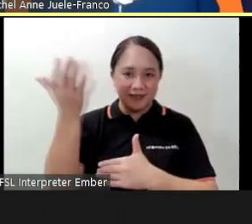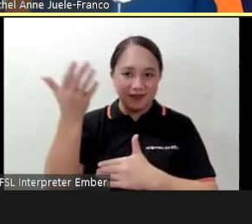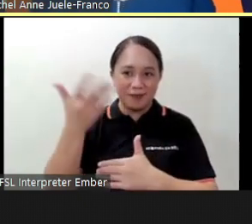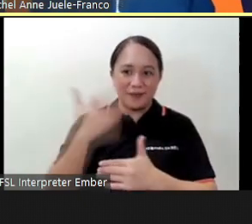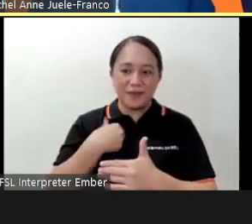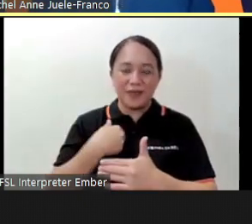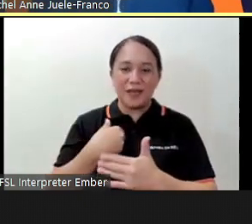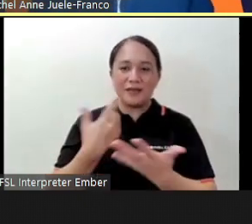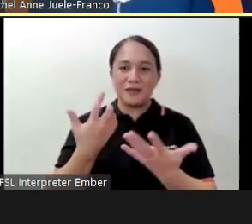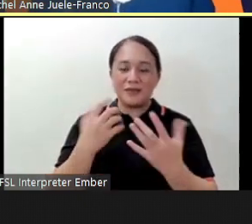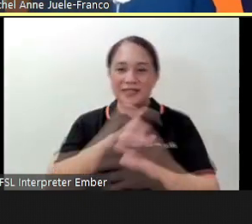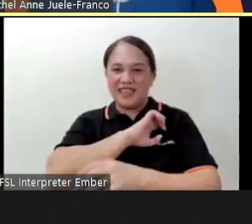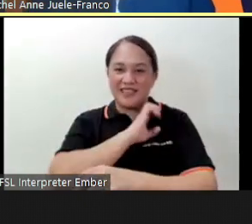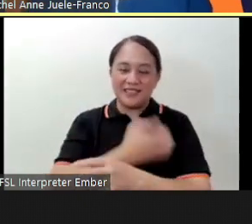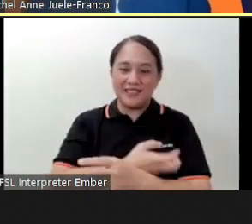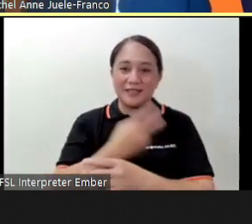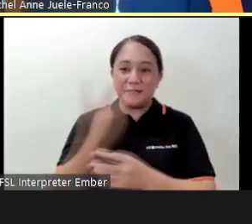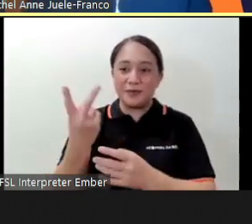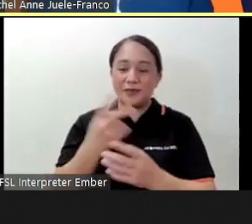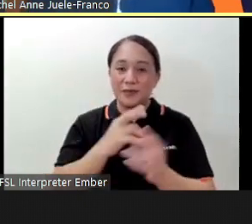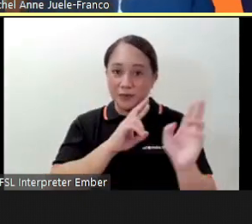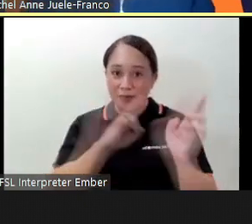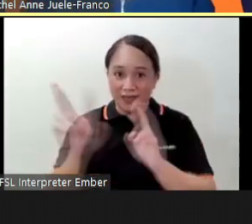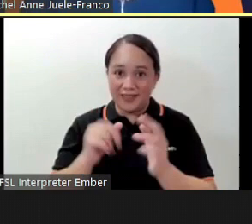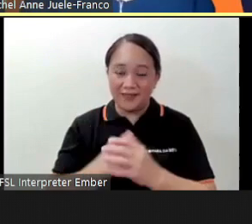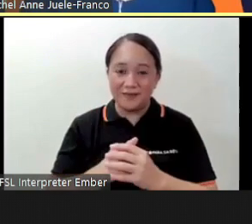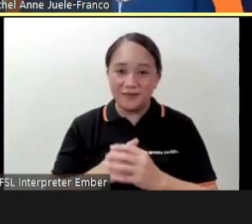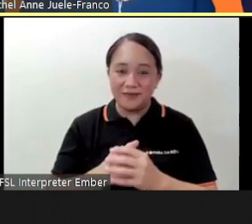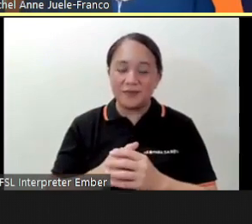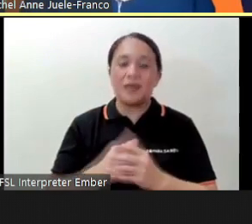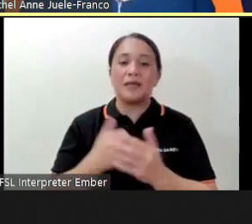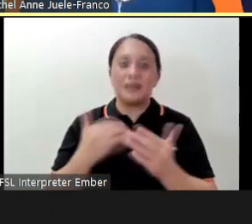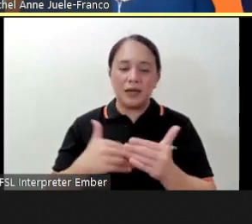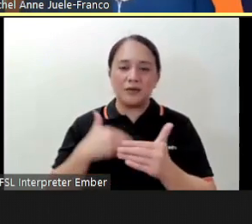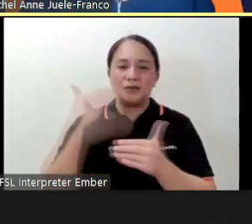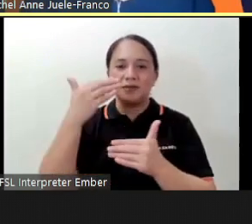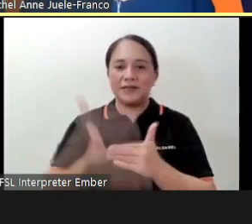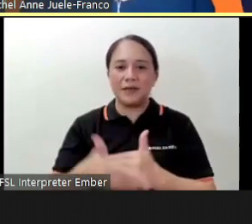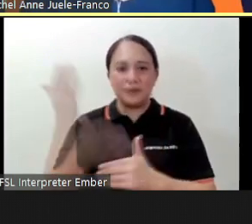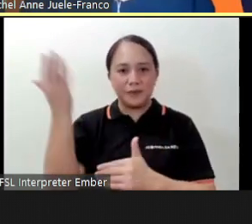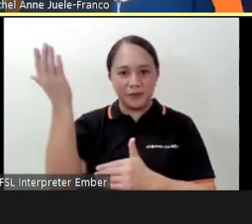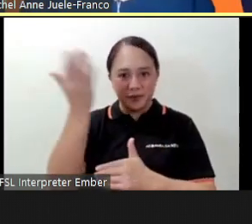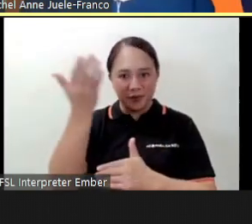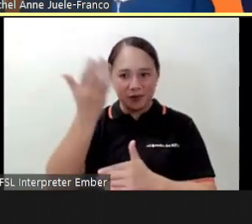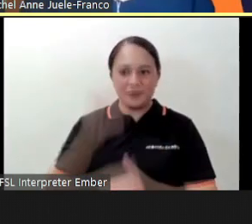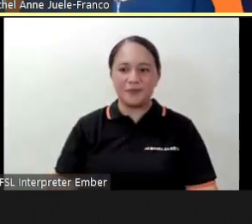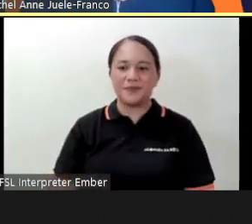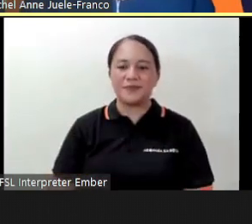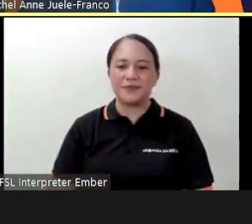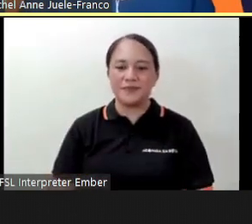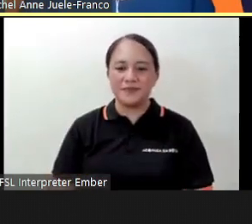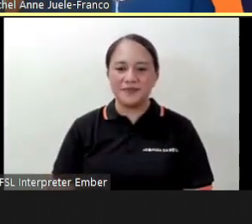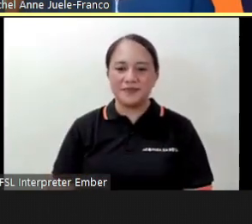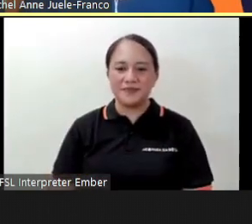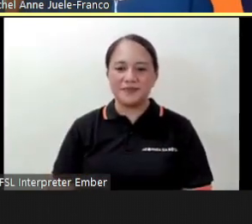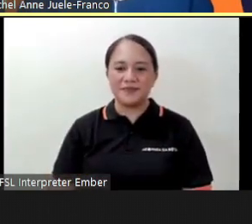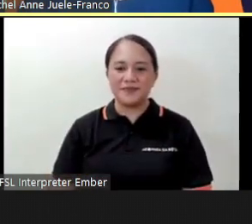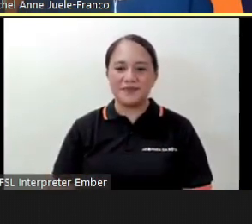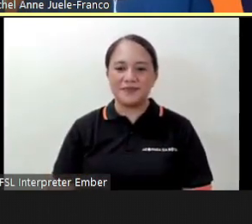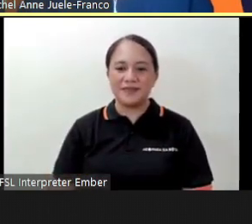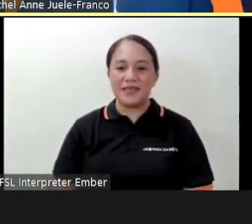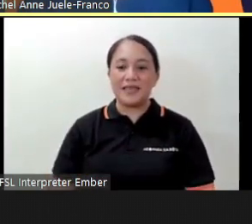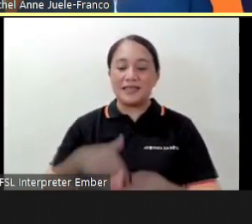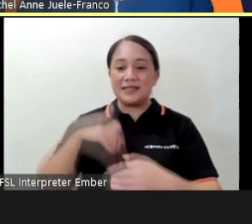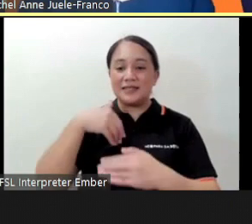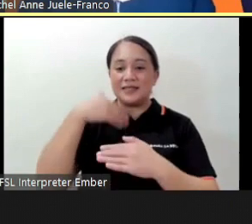adrenaline are your ropes ready so let us proceed to our next presenter our next resource